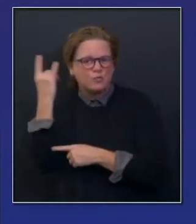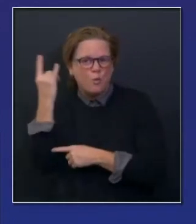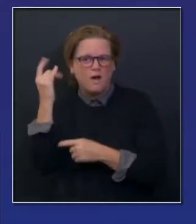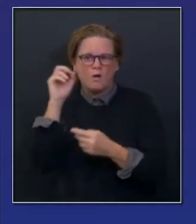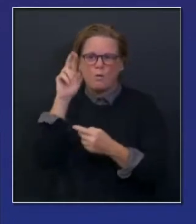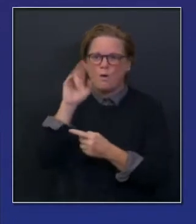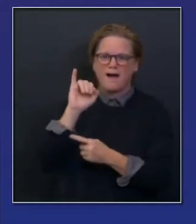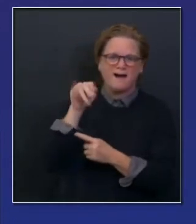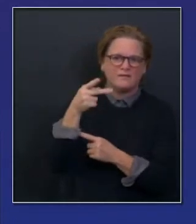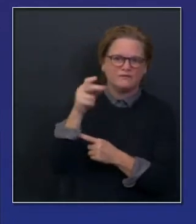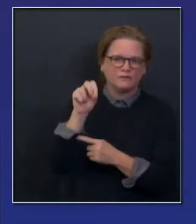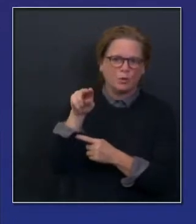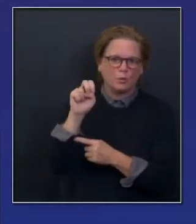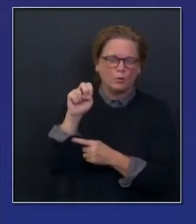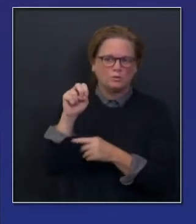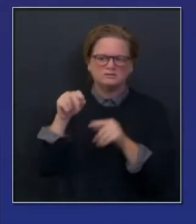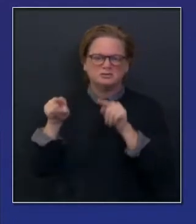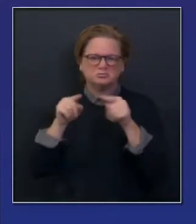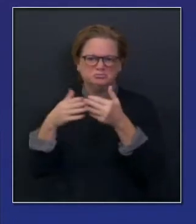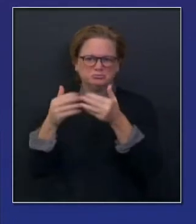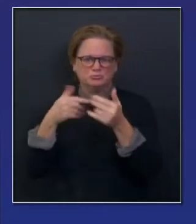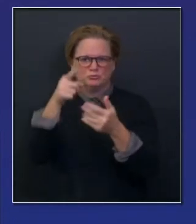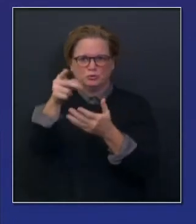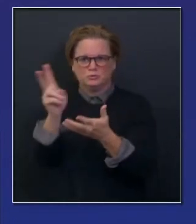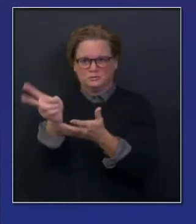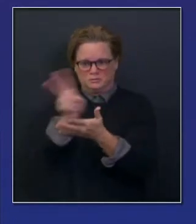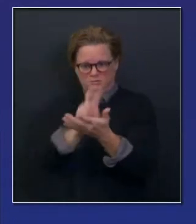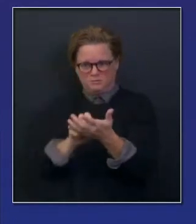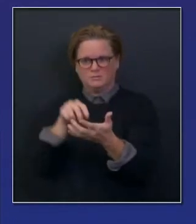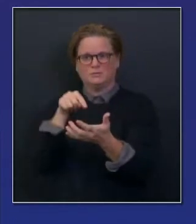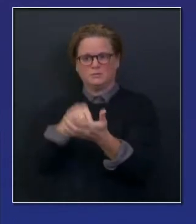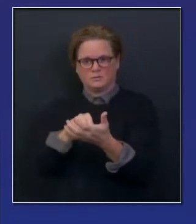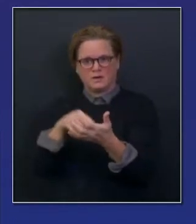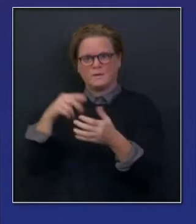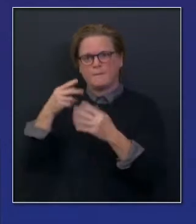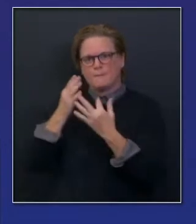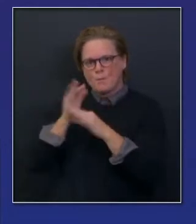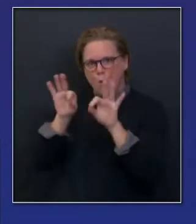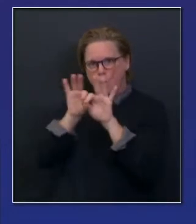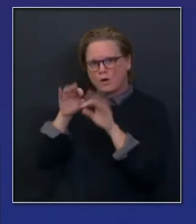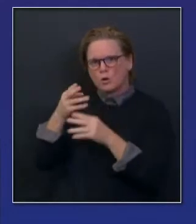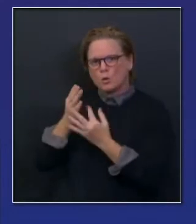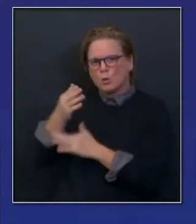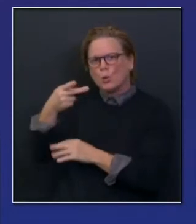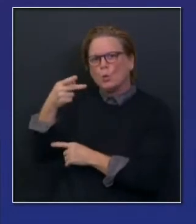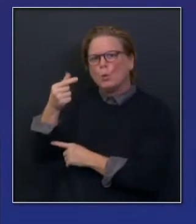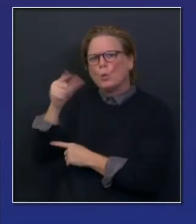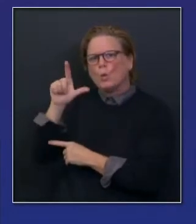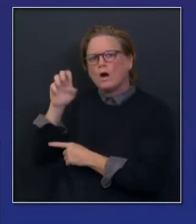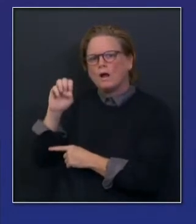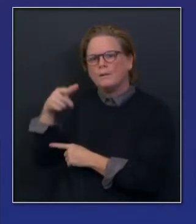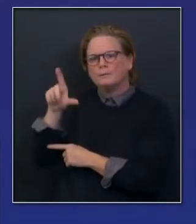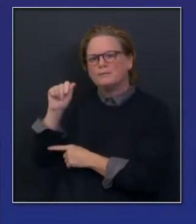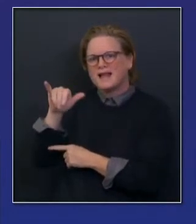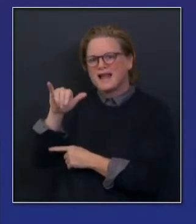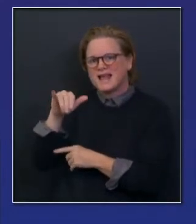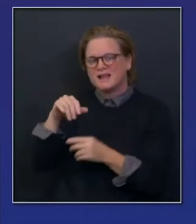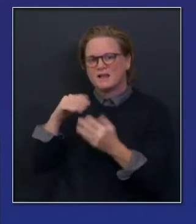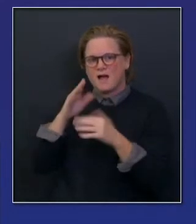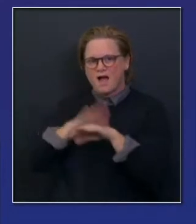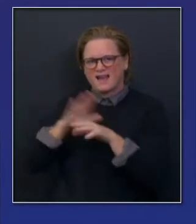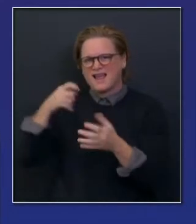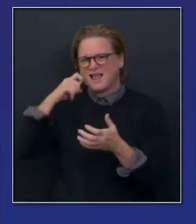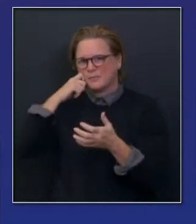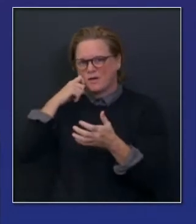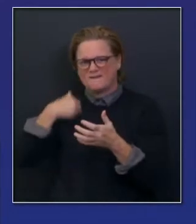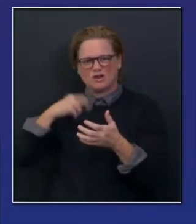platform. And both Google and Apple have joined forces with the state of California on a program called California